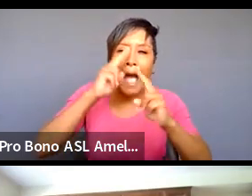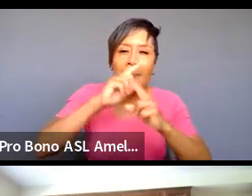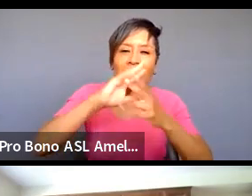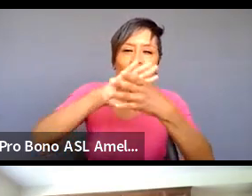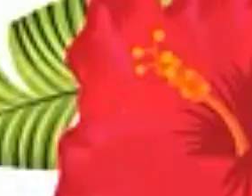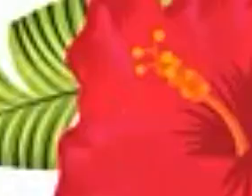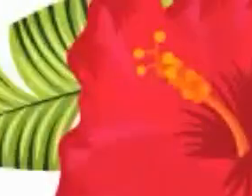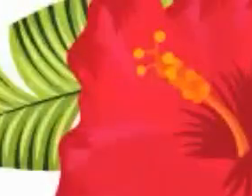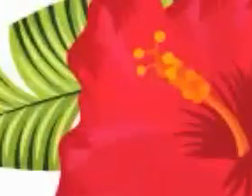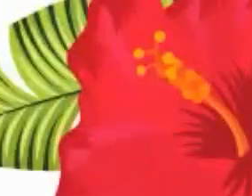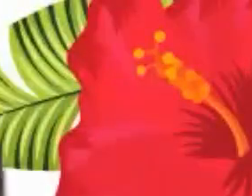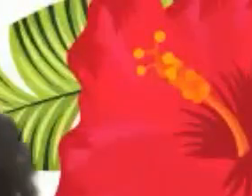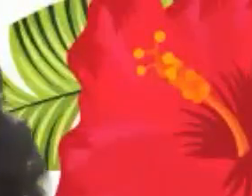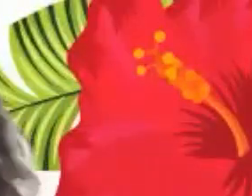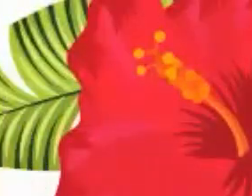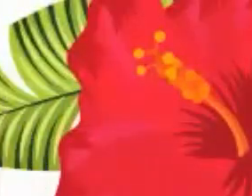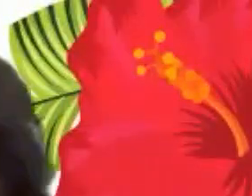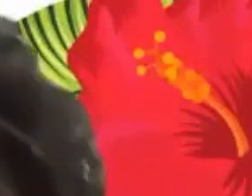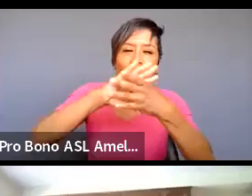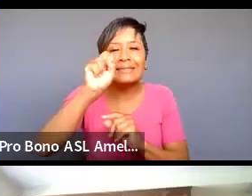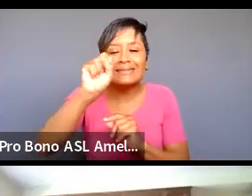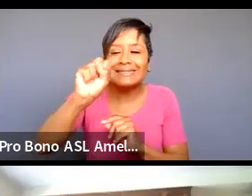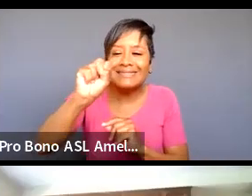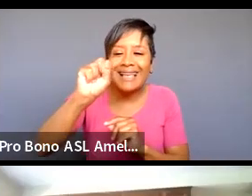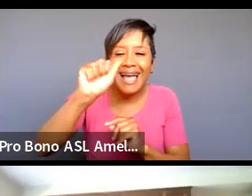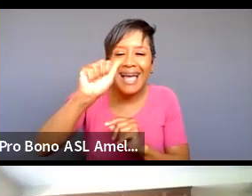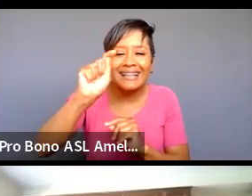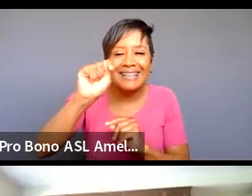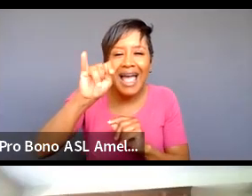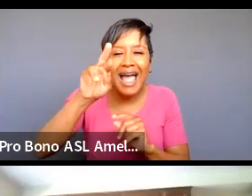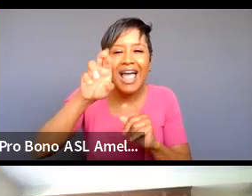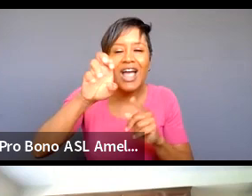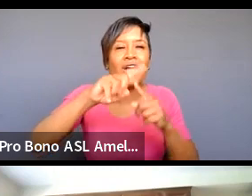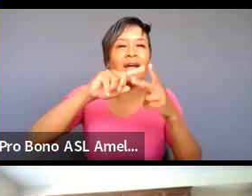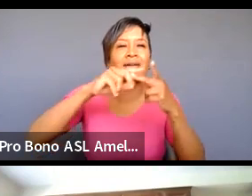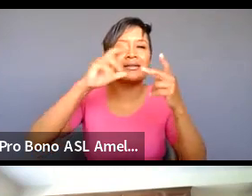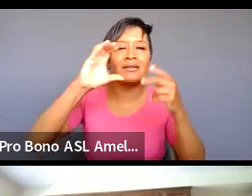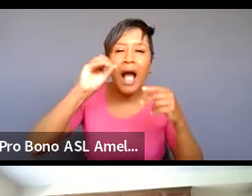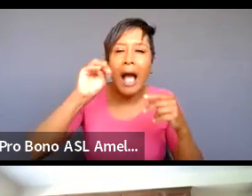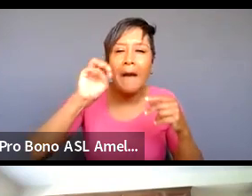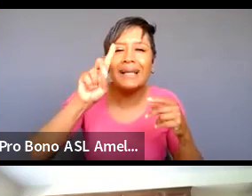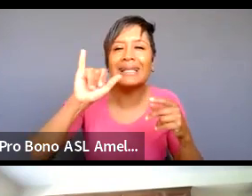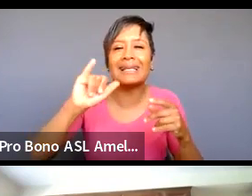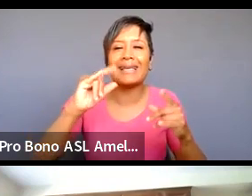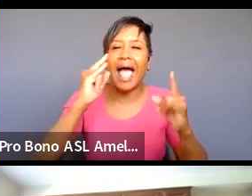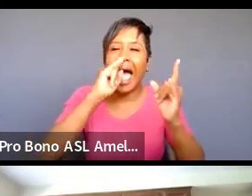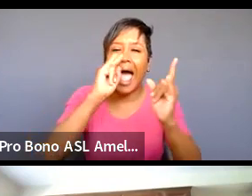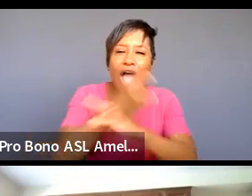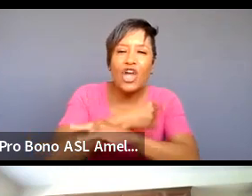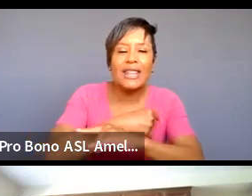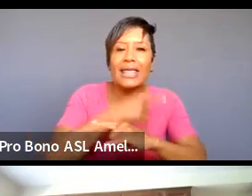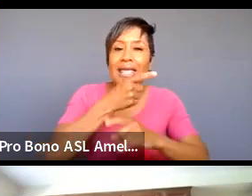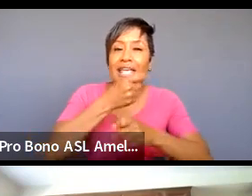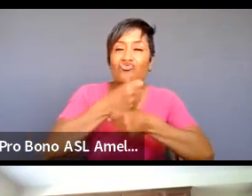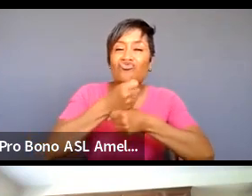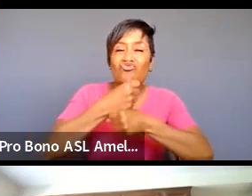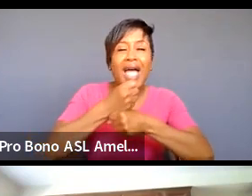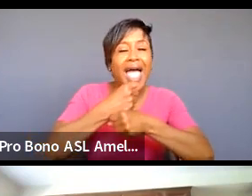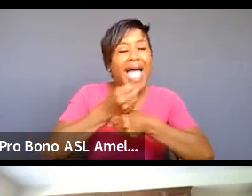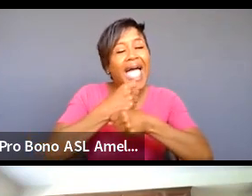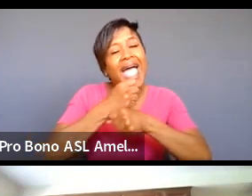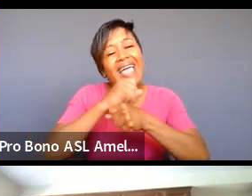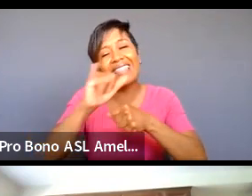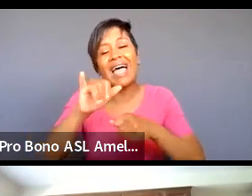used satire and comedy and irony he's been creating all of these things since uh mambo mouth